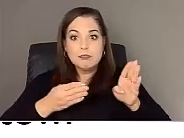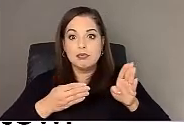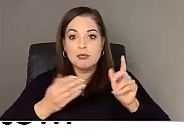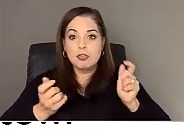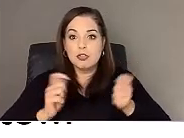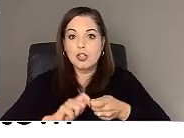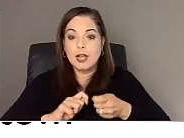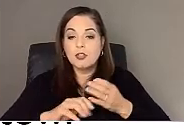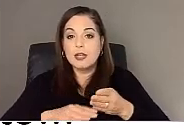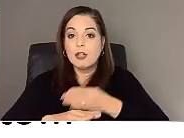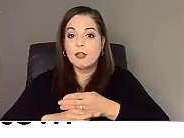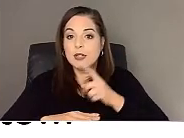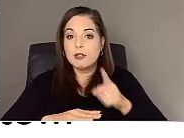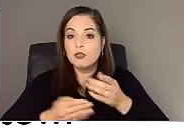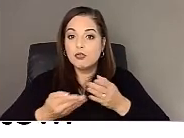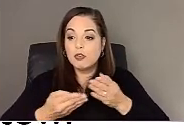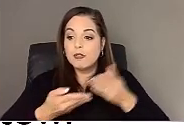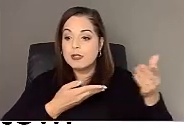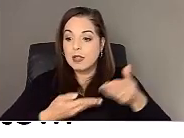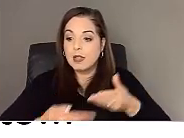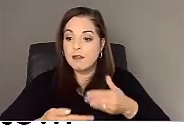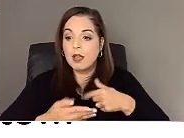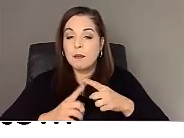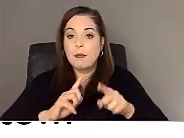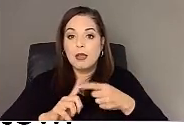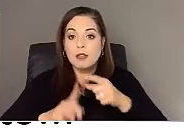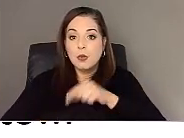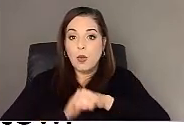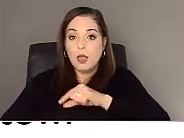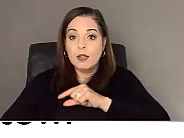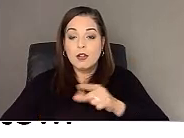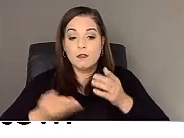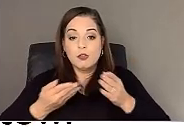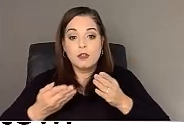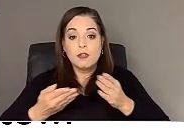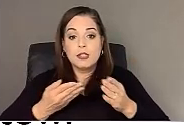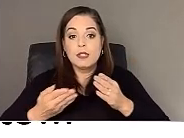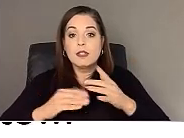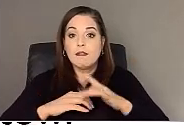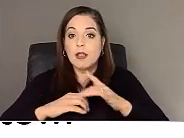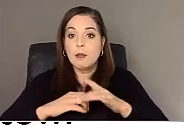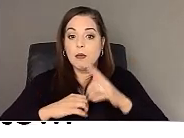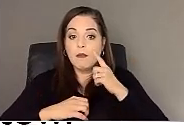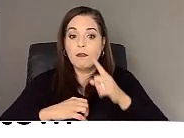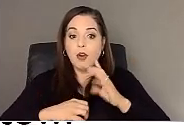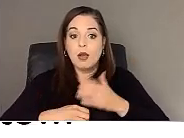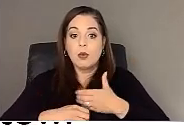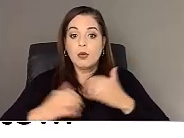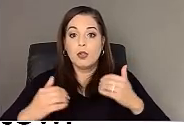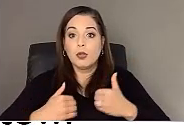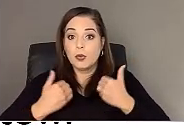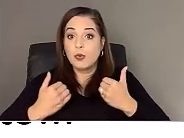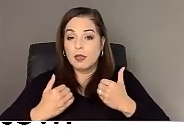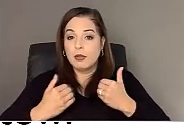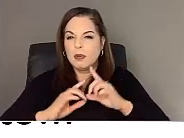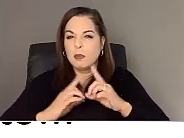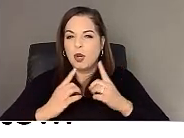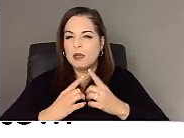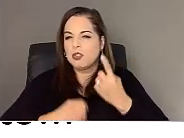service delivery and the quality of our services available for the youth department, just as a small example.